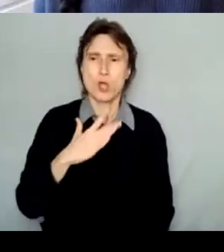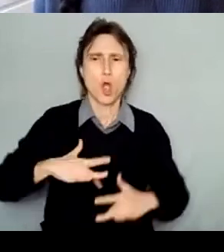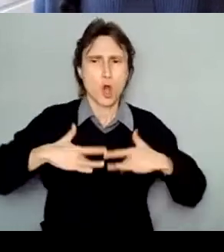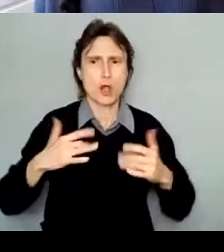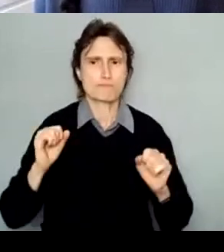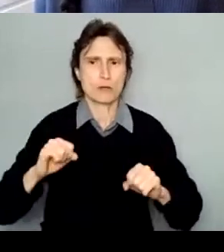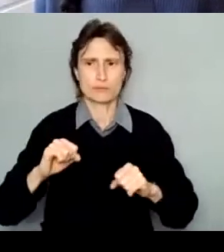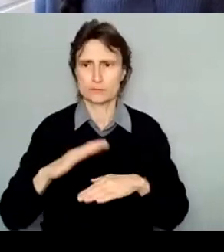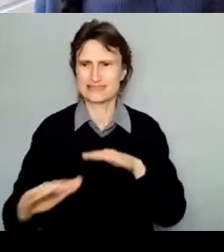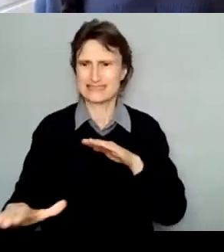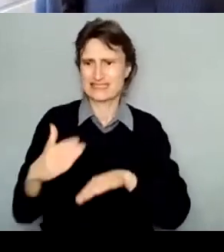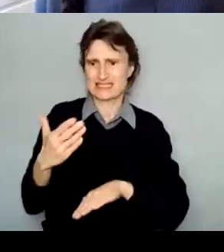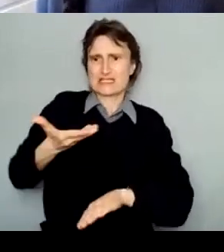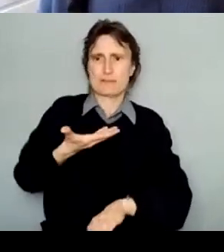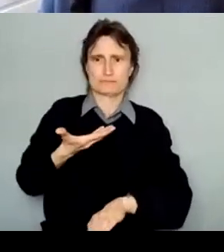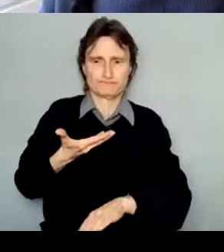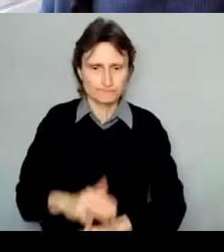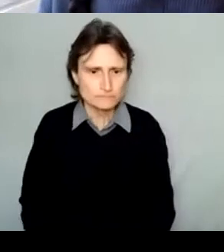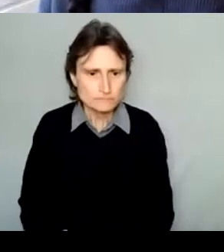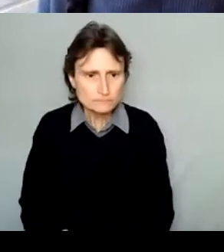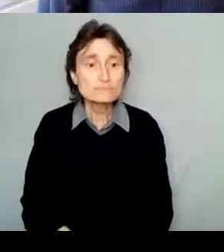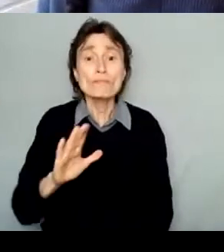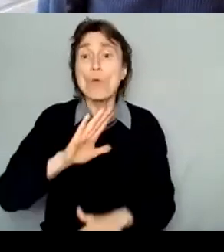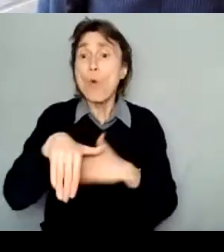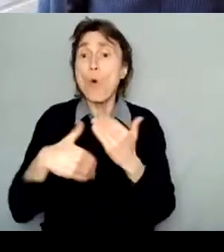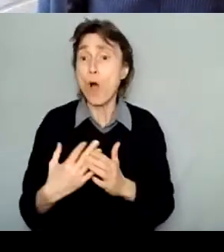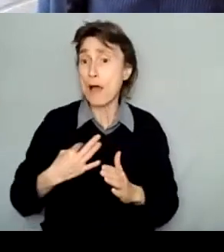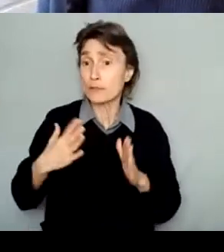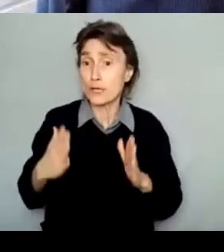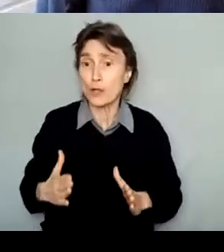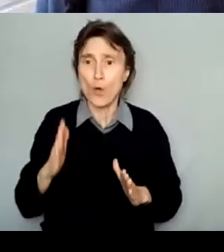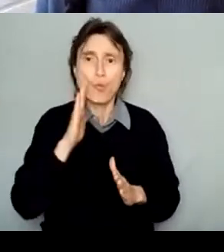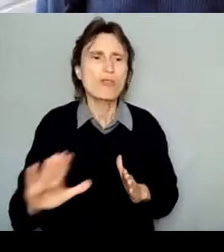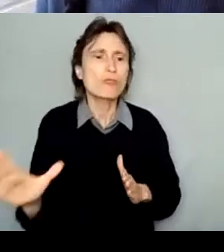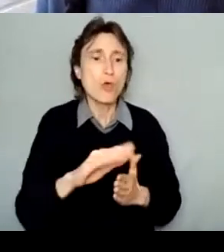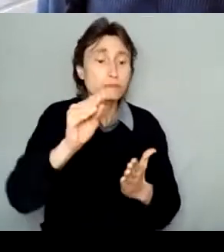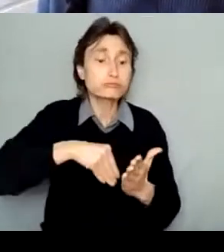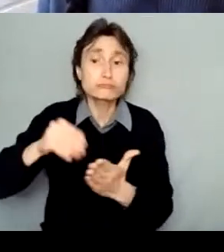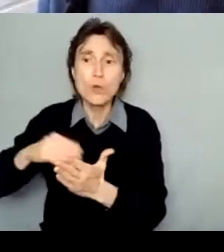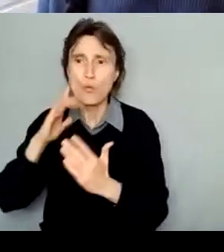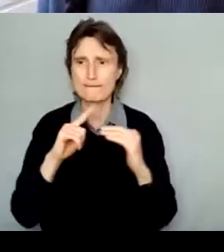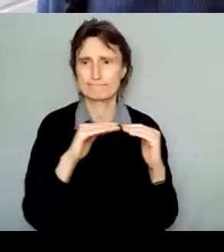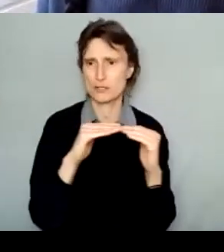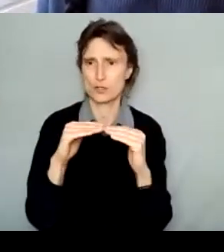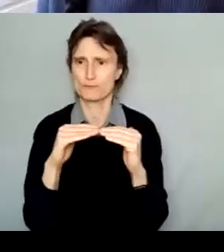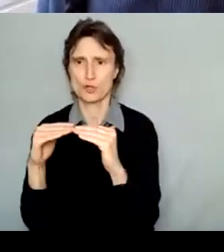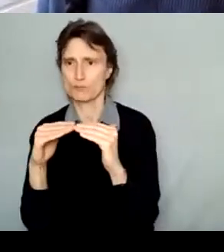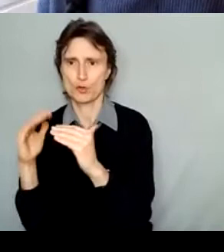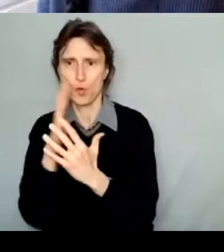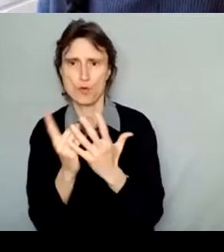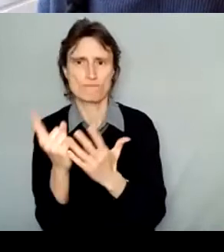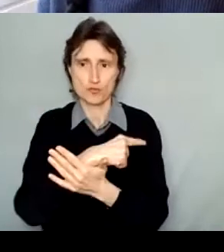All applications to the program will be peer assessed between late April to late June. So over a period of eight weeks.